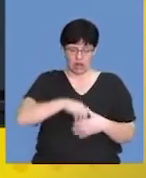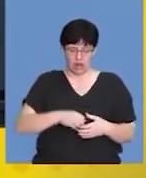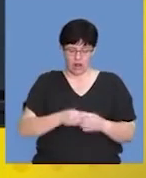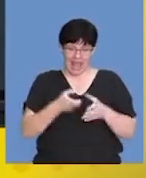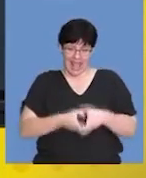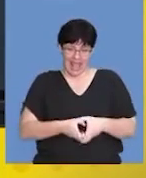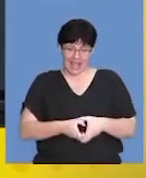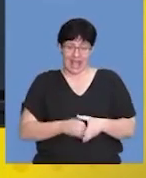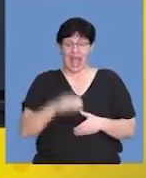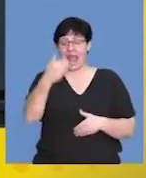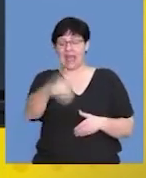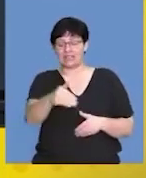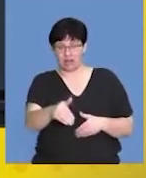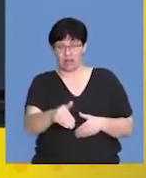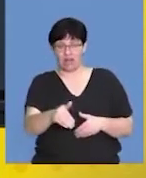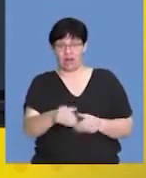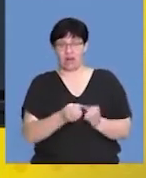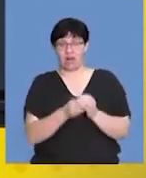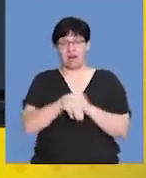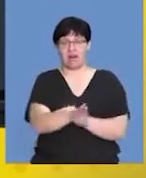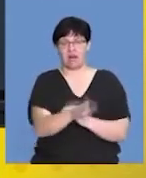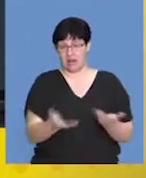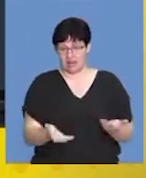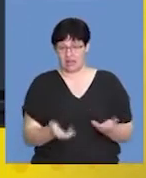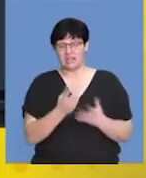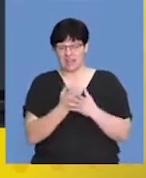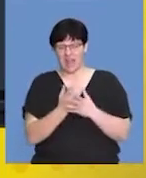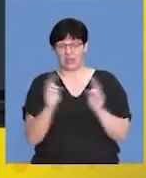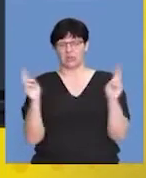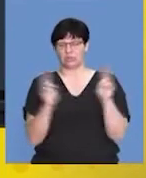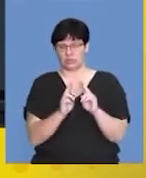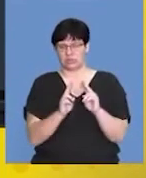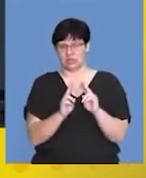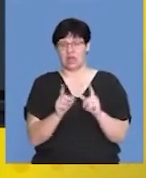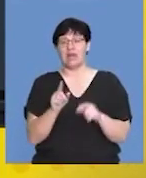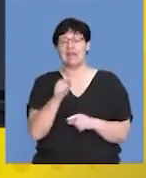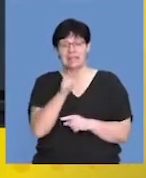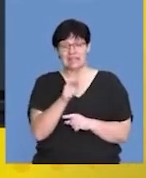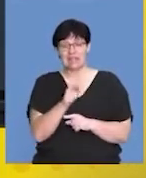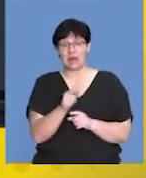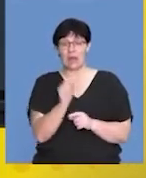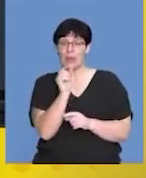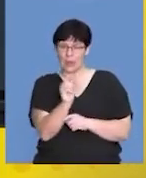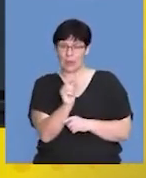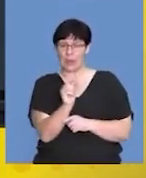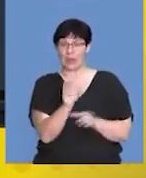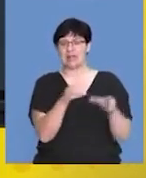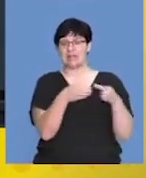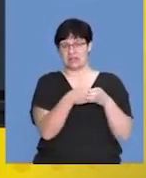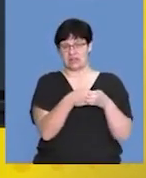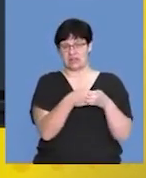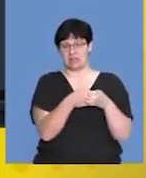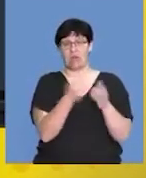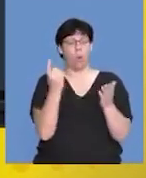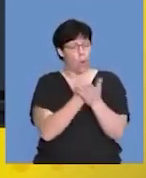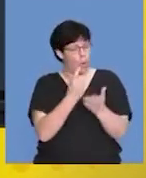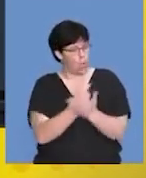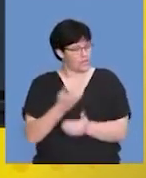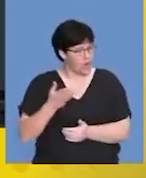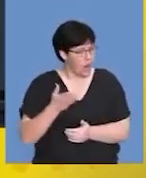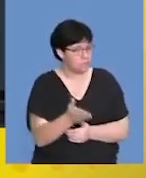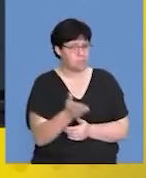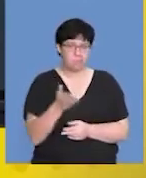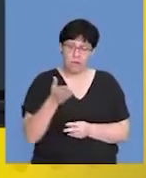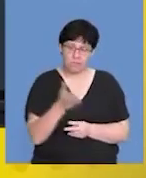as well as external fertilization. So that's kind of in a nutshell. And this is probably one of the smaller sections that generally are always in the paper,